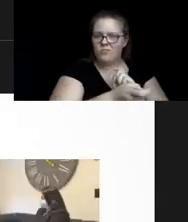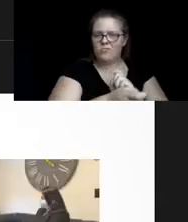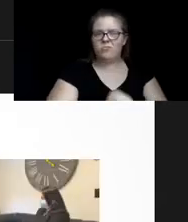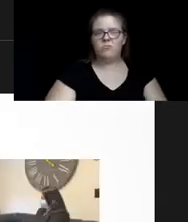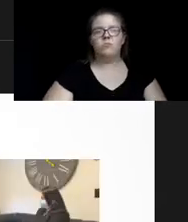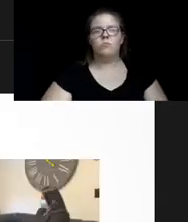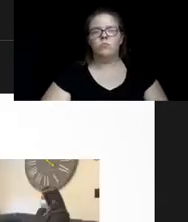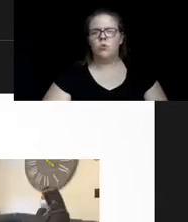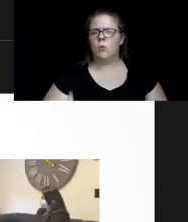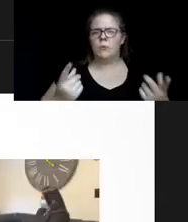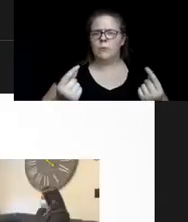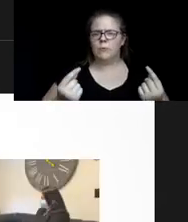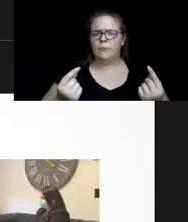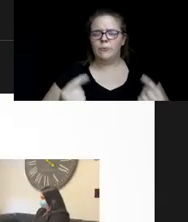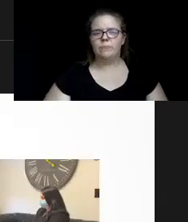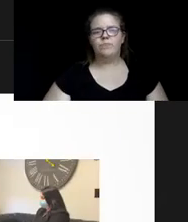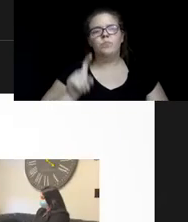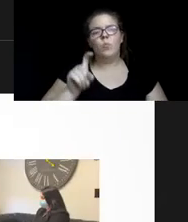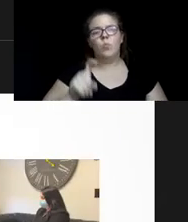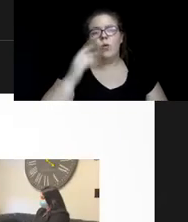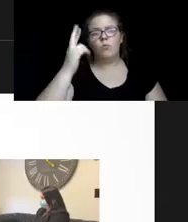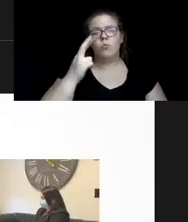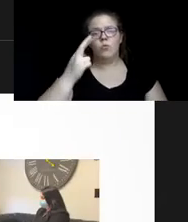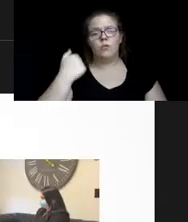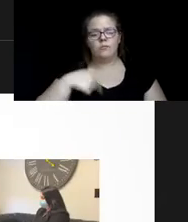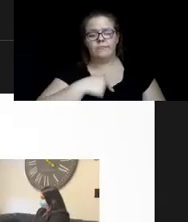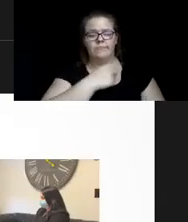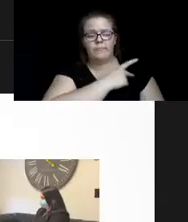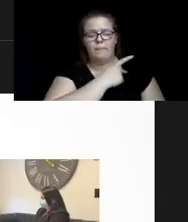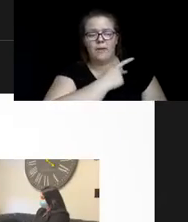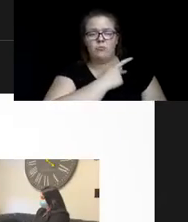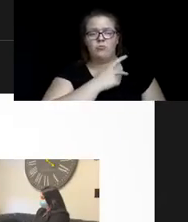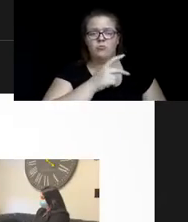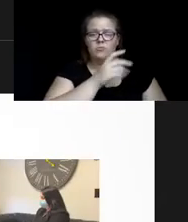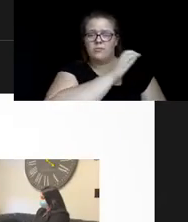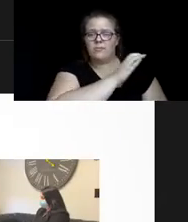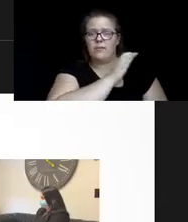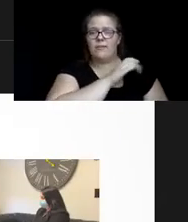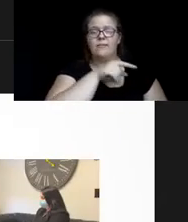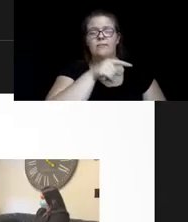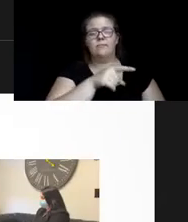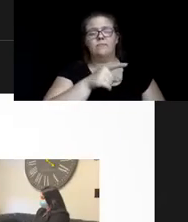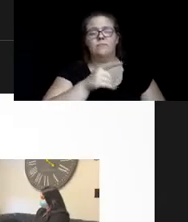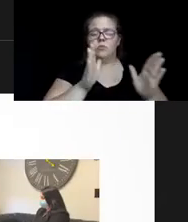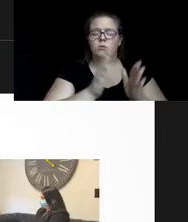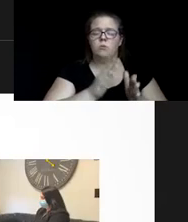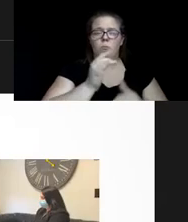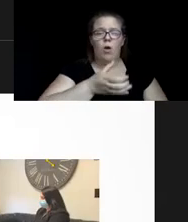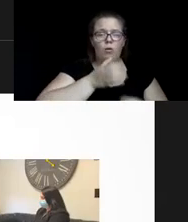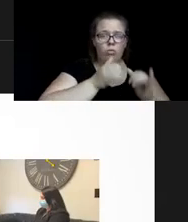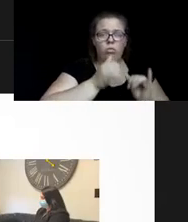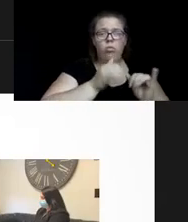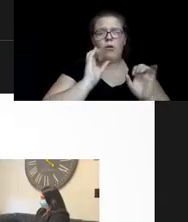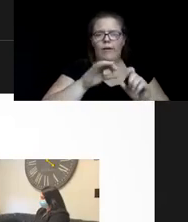What can we do? So we need to realize with our patients and clients that even small amounts of drugs or alcohol can lead to serious disability impaired